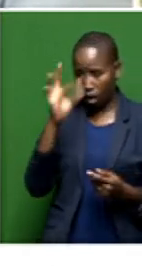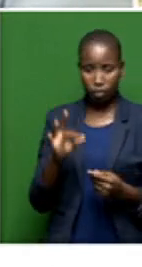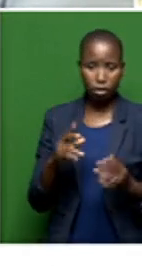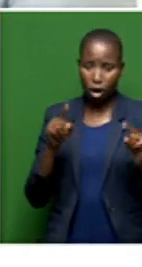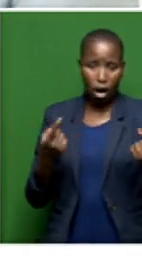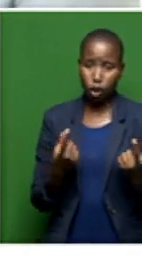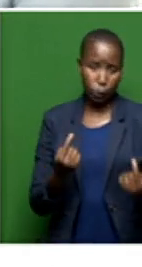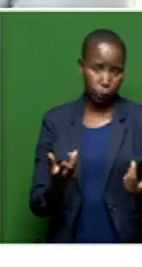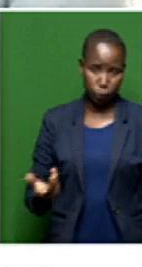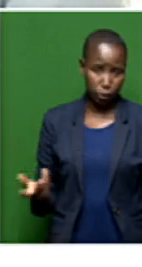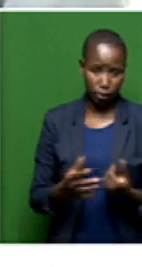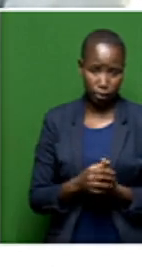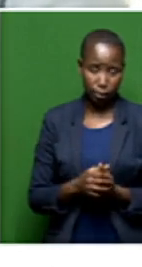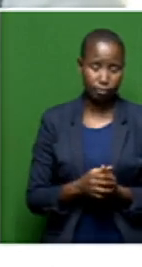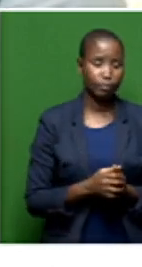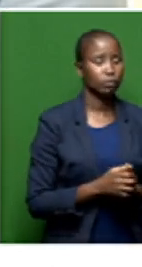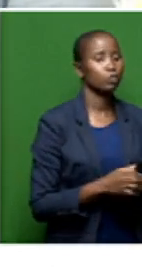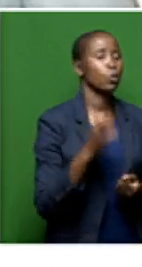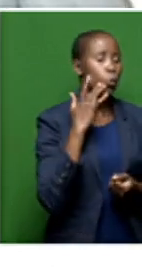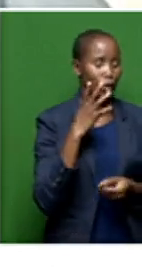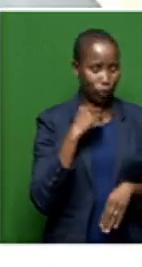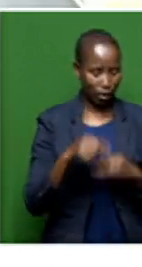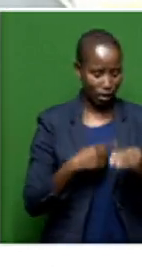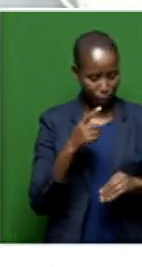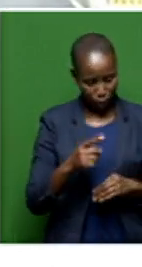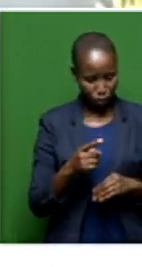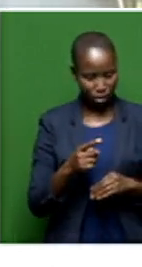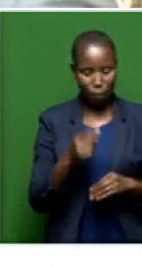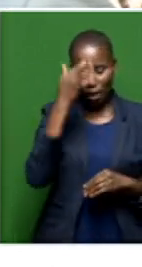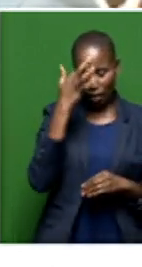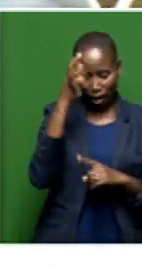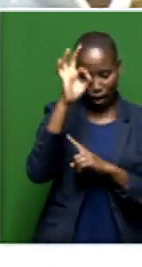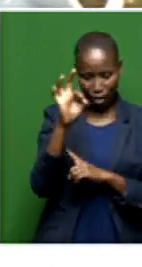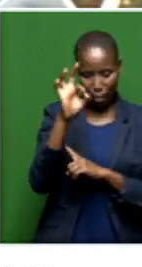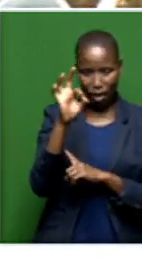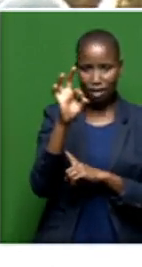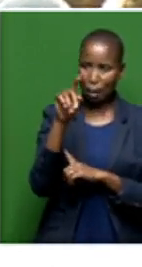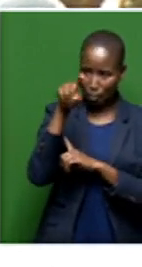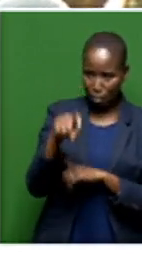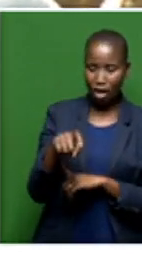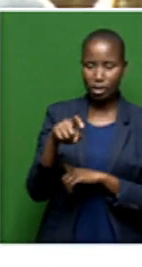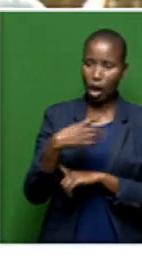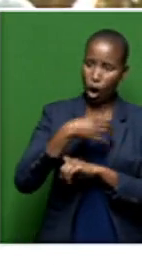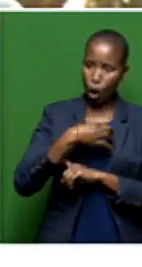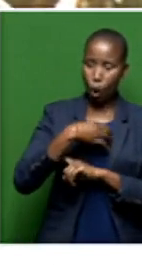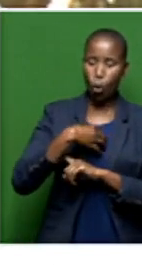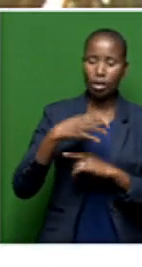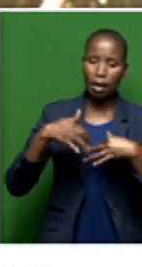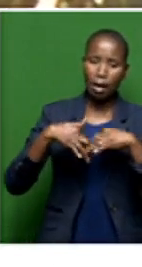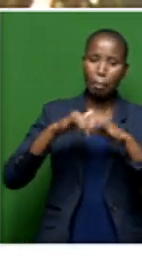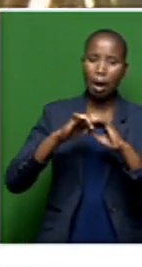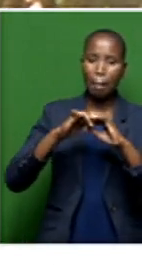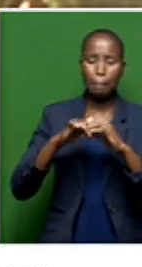to do that. When you talk about the potential for government to man its own bulk service delivery supply or